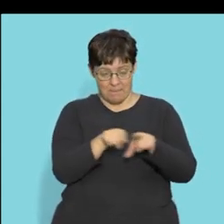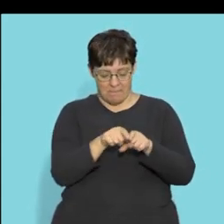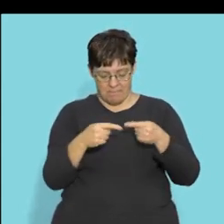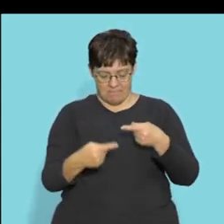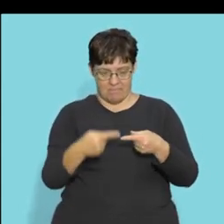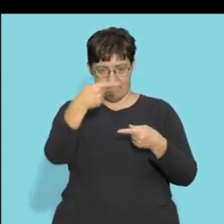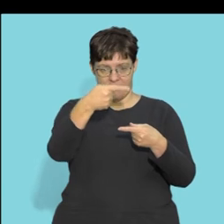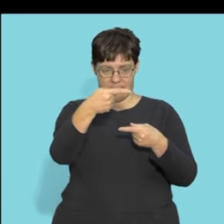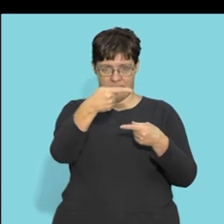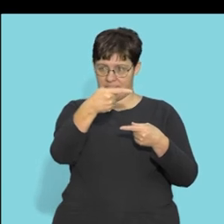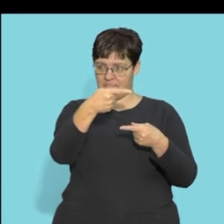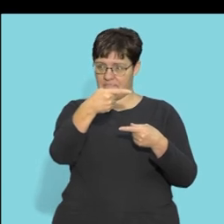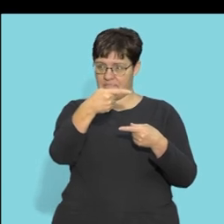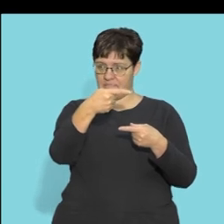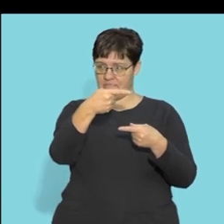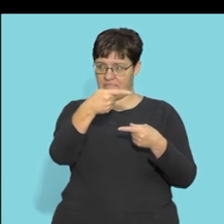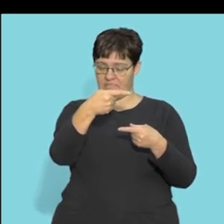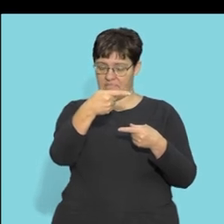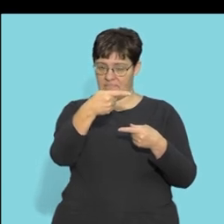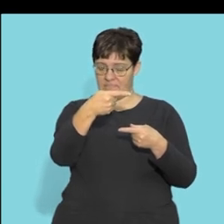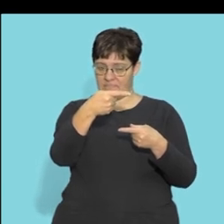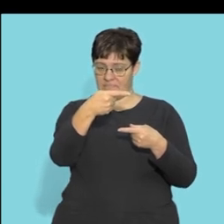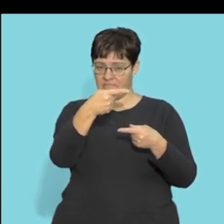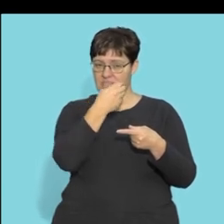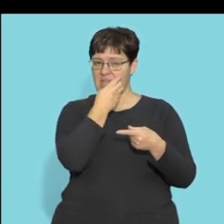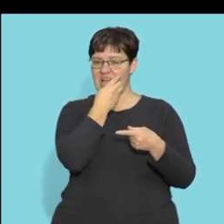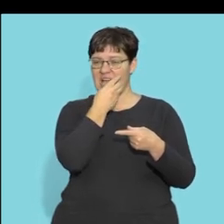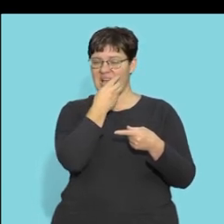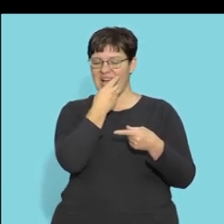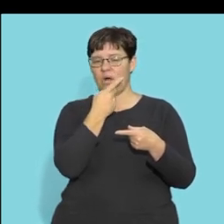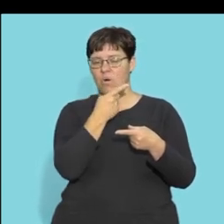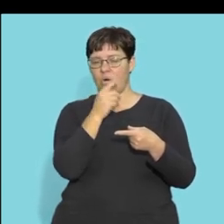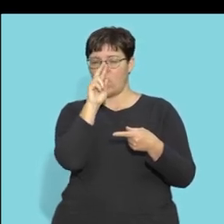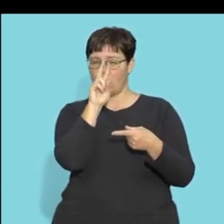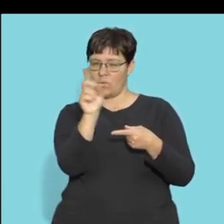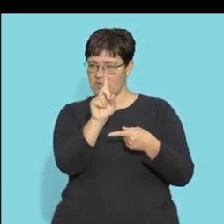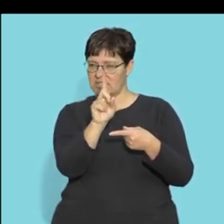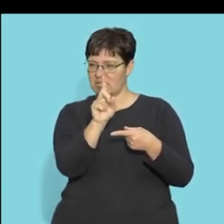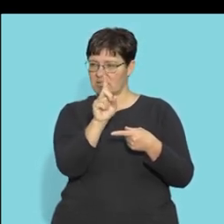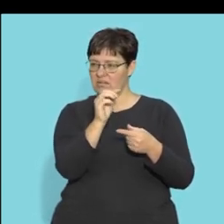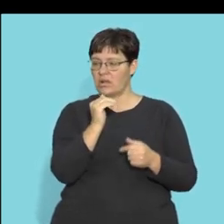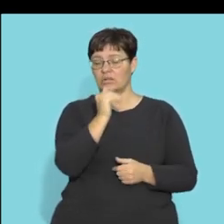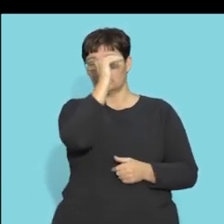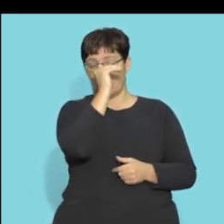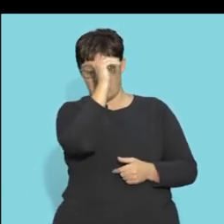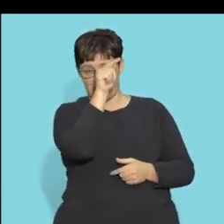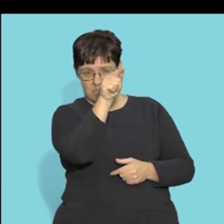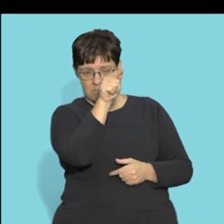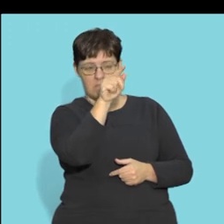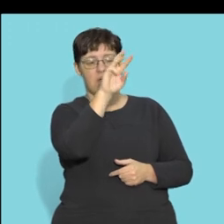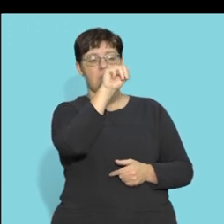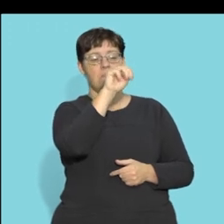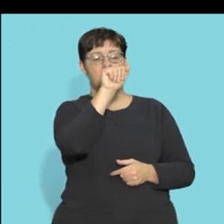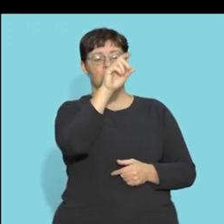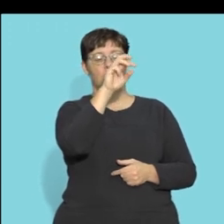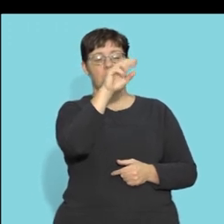situation like this right always look at the top part as being